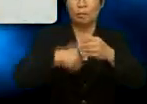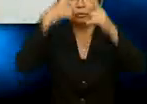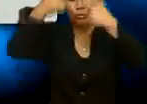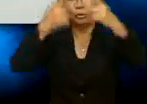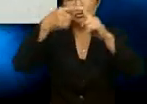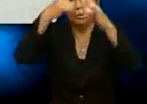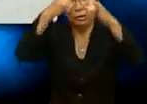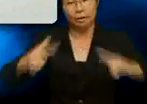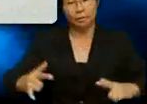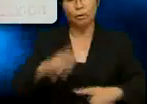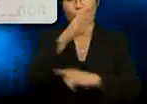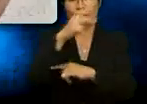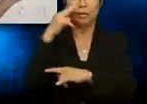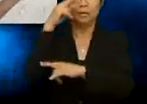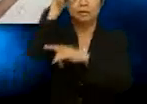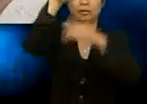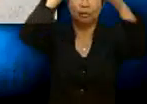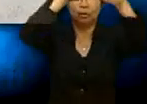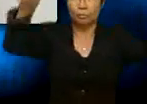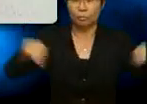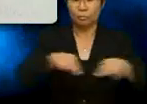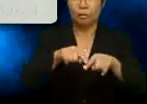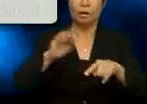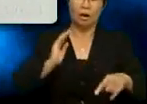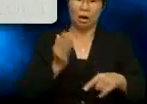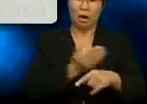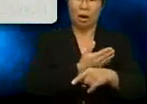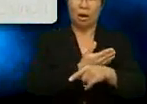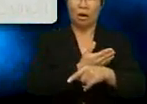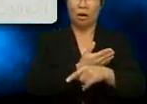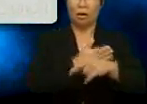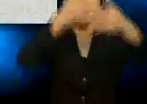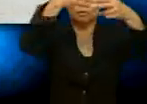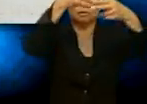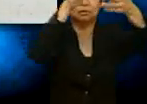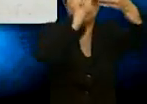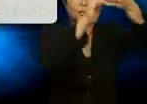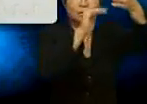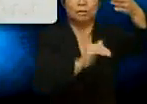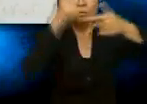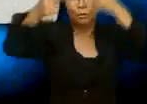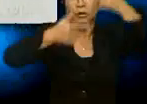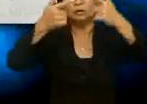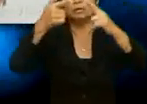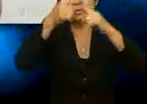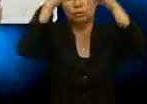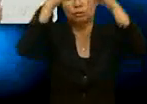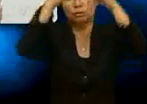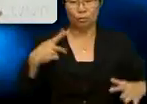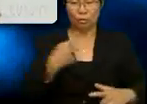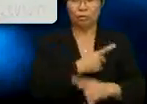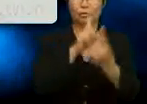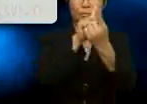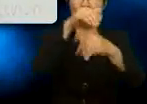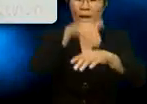As you can see on the board, it is our schedule for our visit to Wardi Bun camp. We will all have to meet at the main gate at